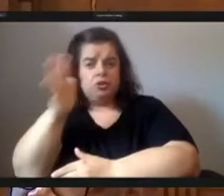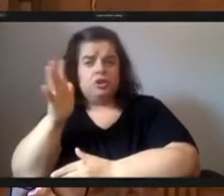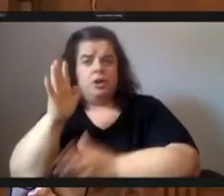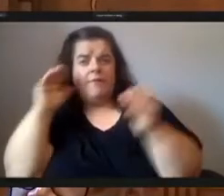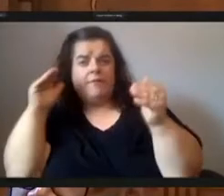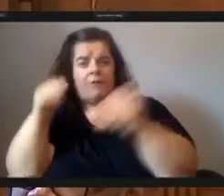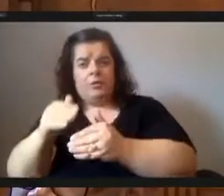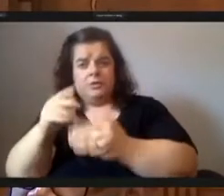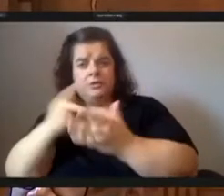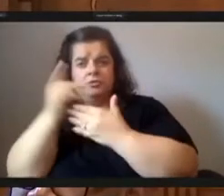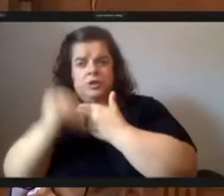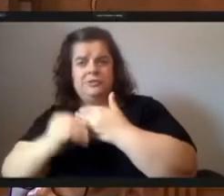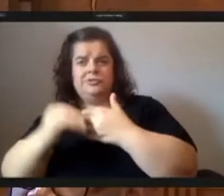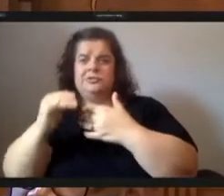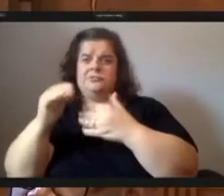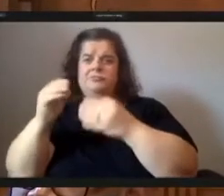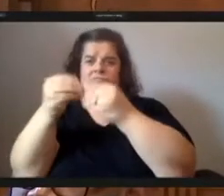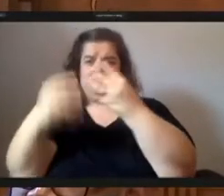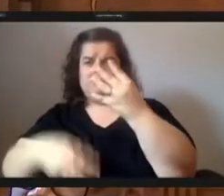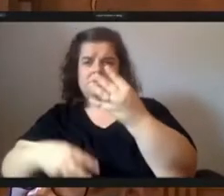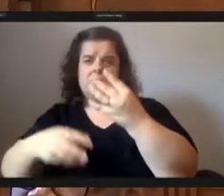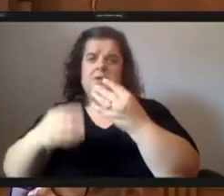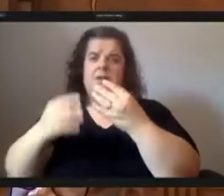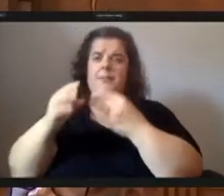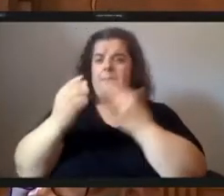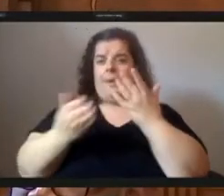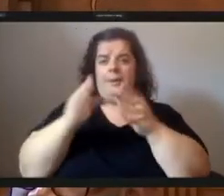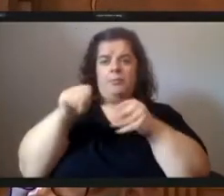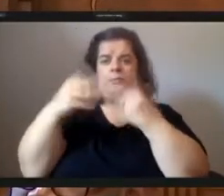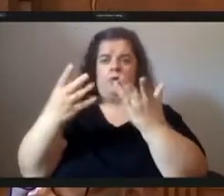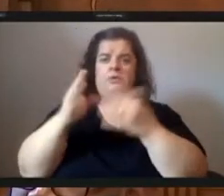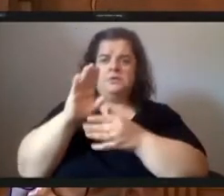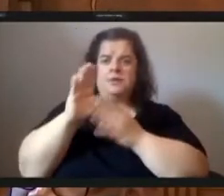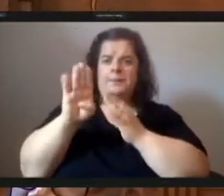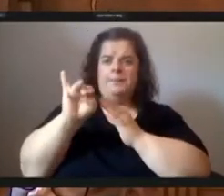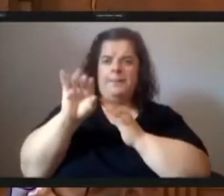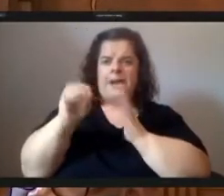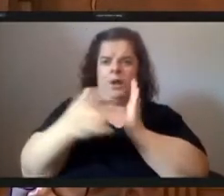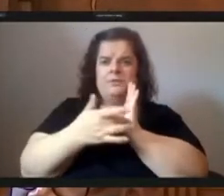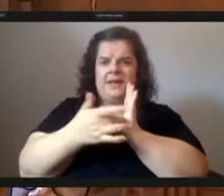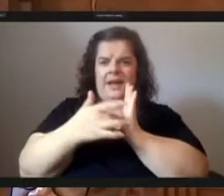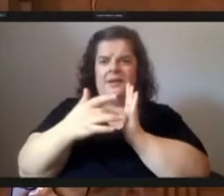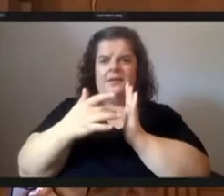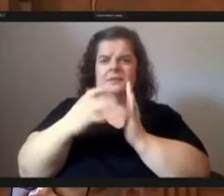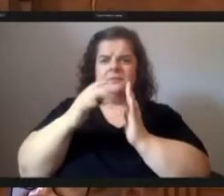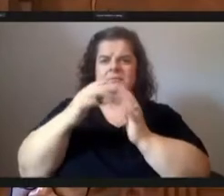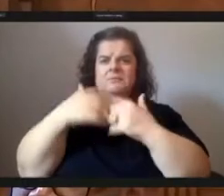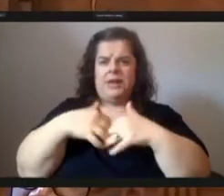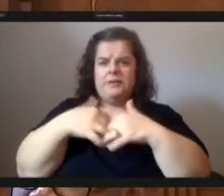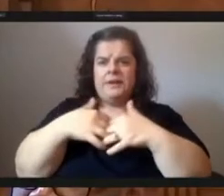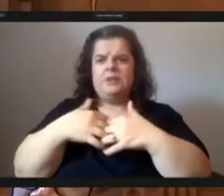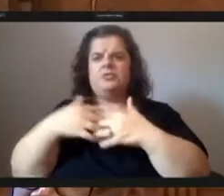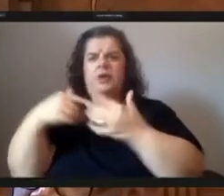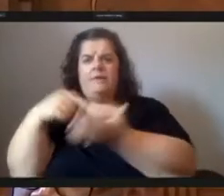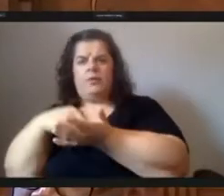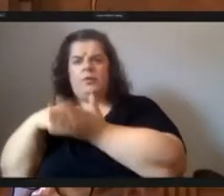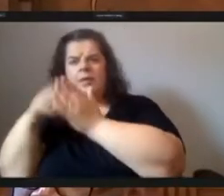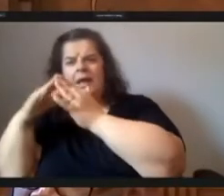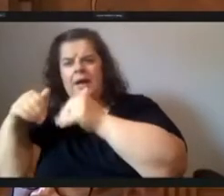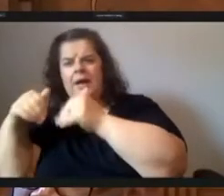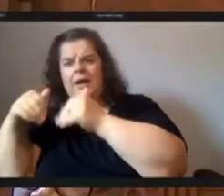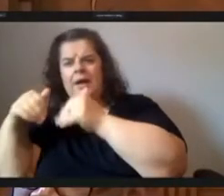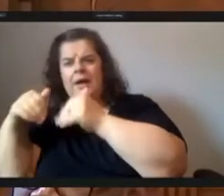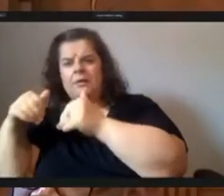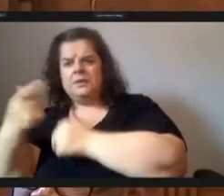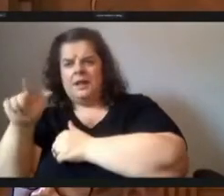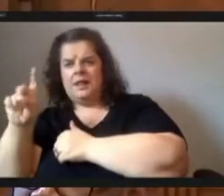from a proposed tech and bio manufacturing mecca at the hazelwood green to affordable housing at the gladstone school to the expansion and